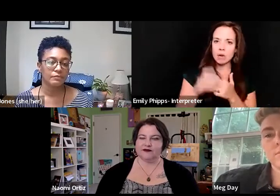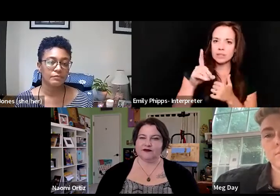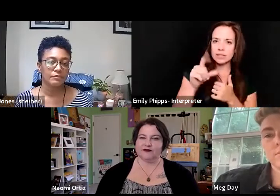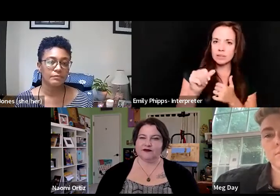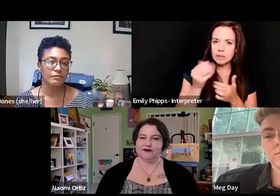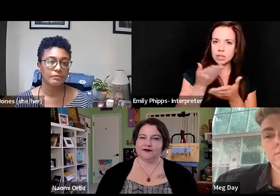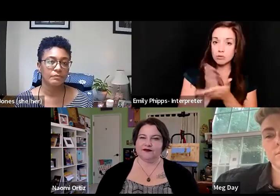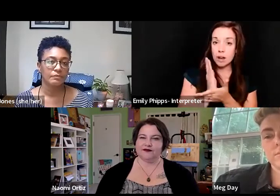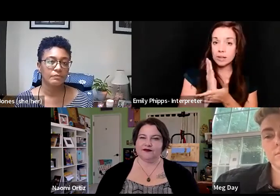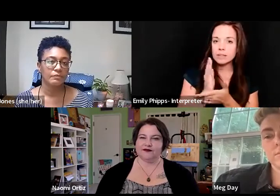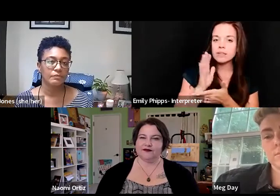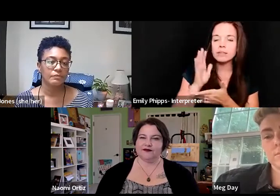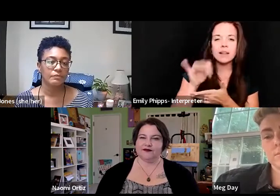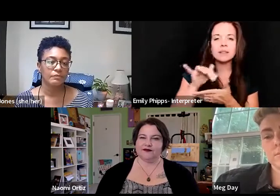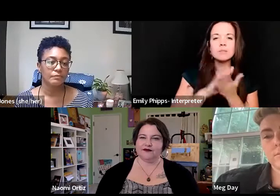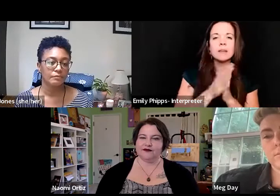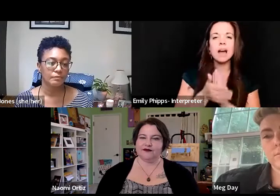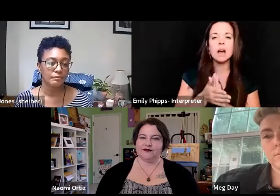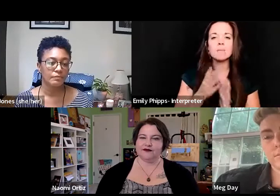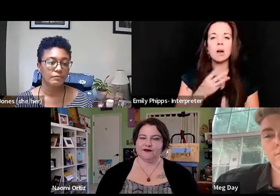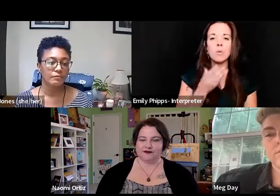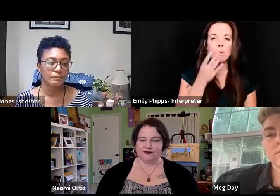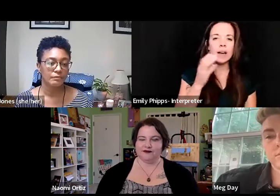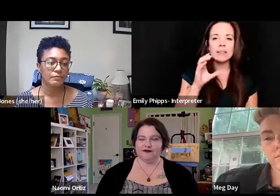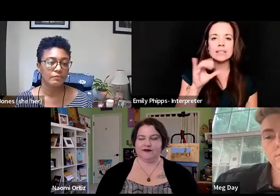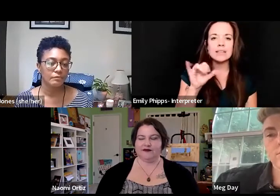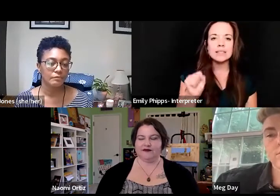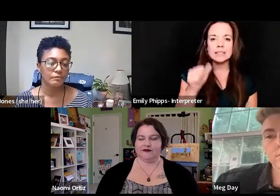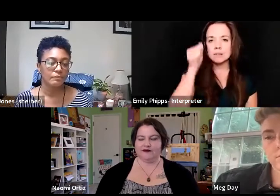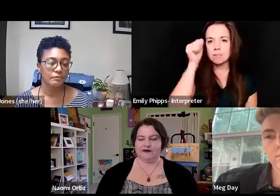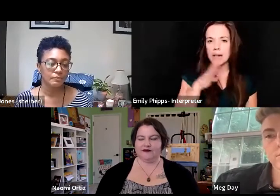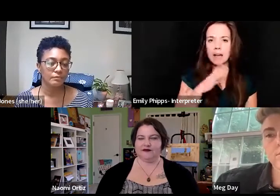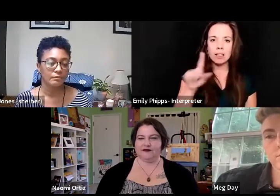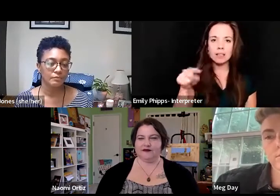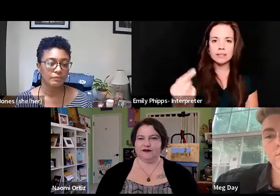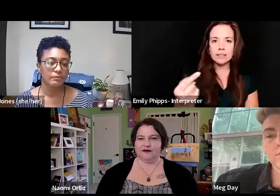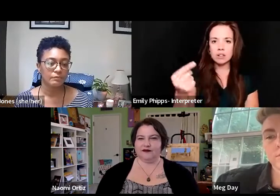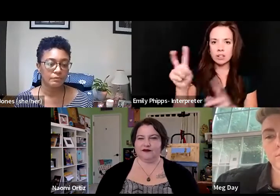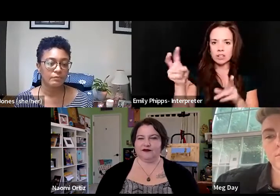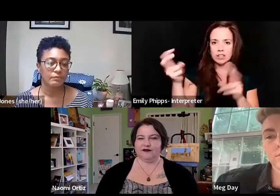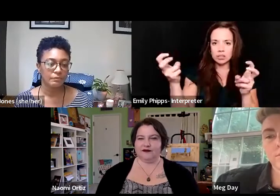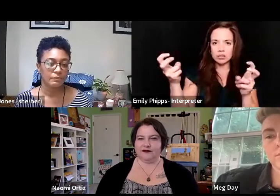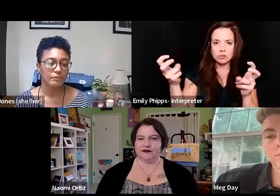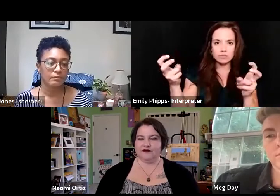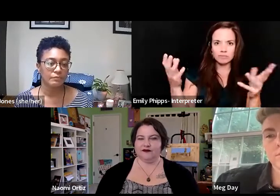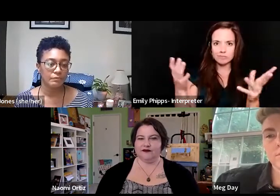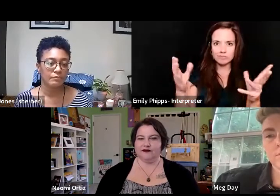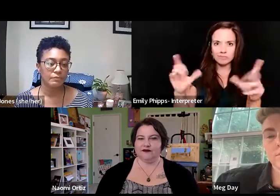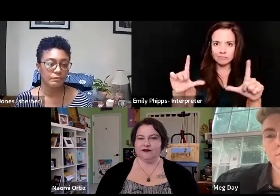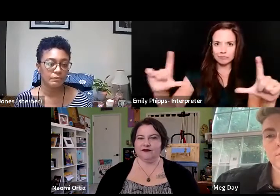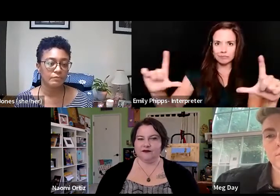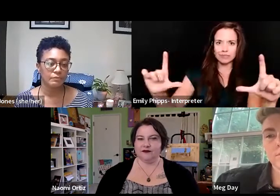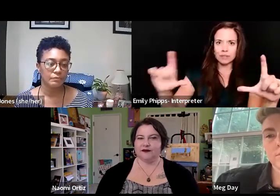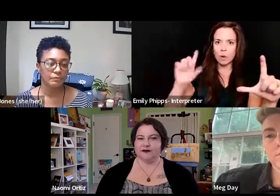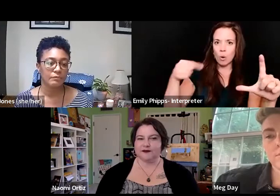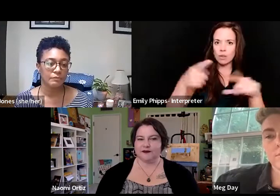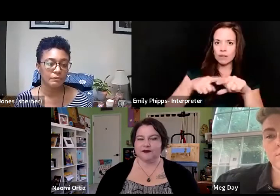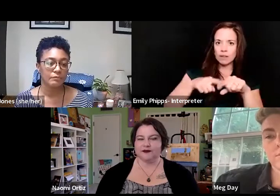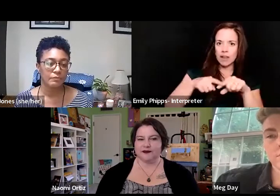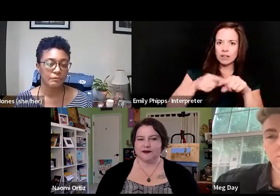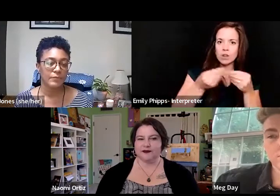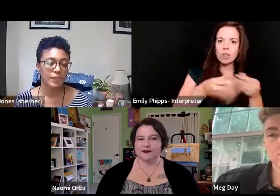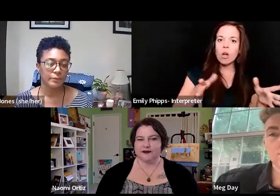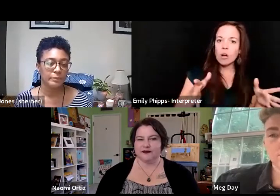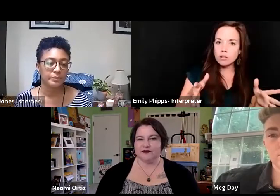has become a white, cis, male, single issue paradigm that's really only relying on laws a lot of the time.